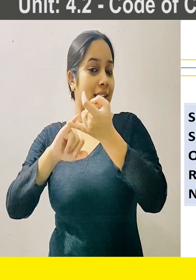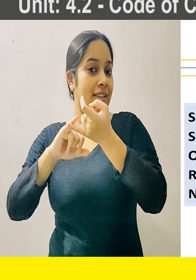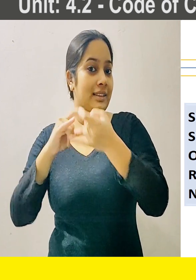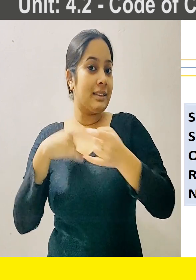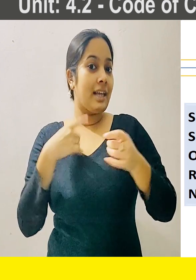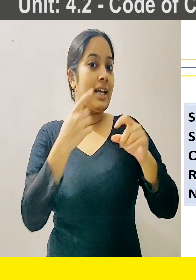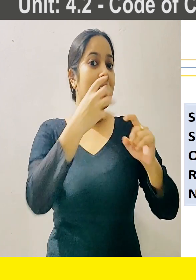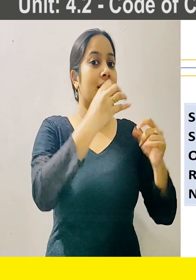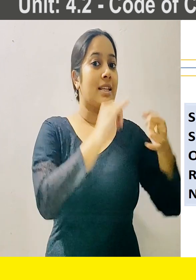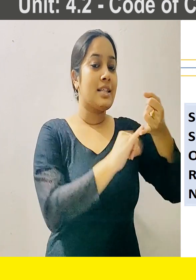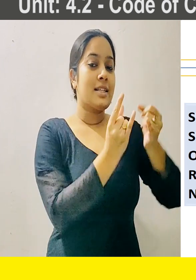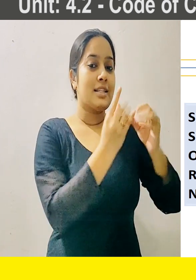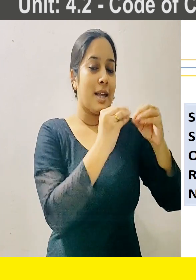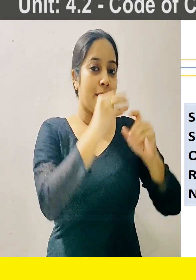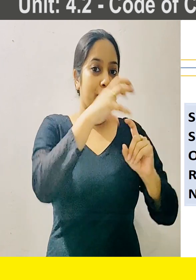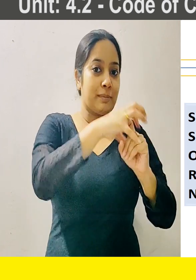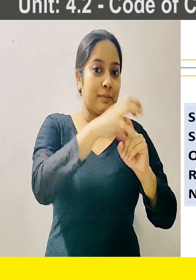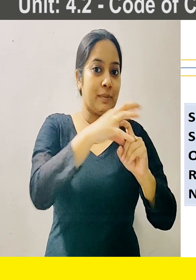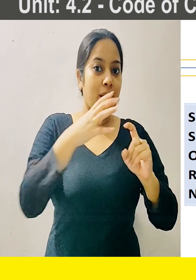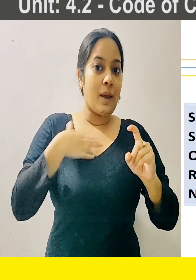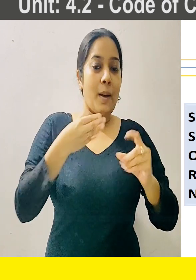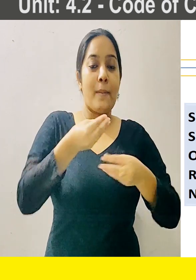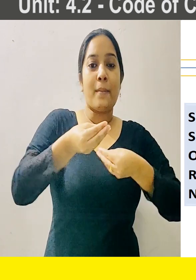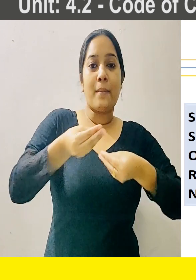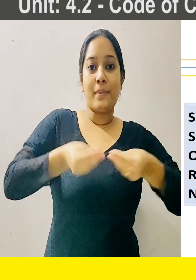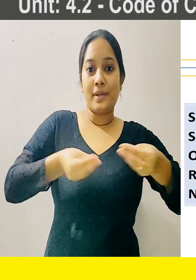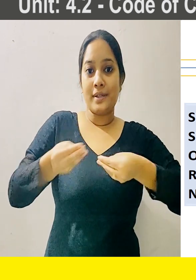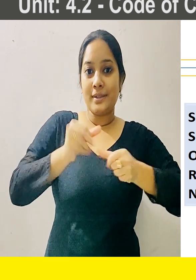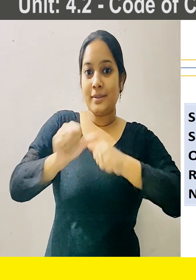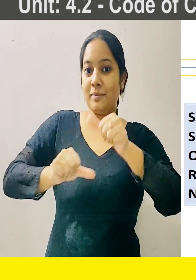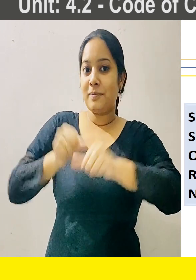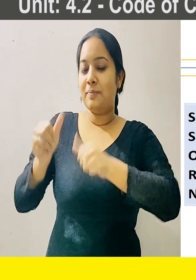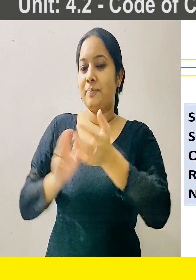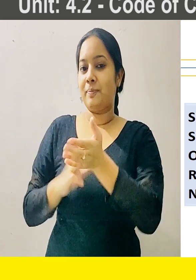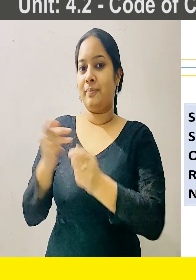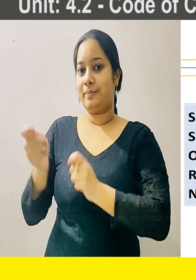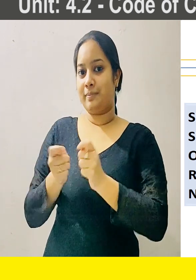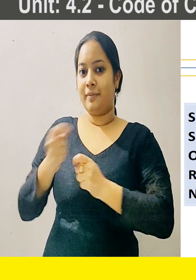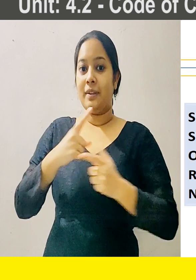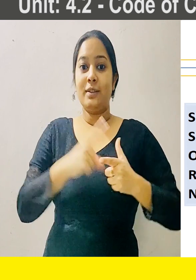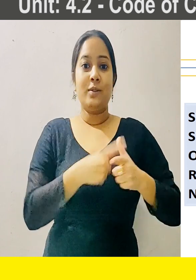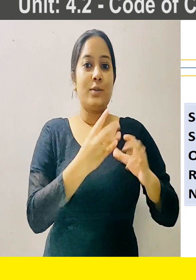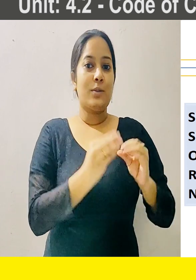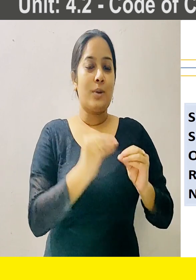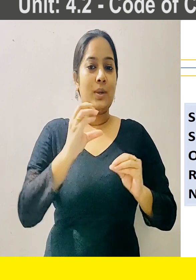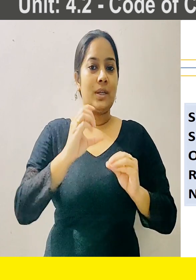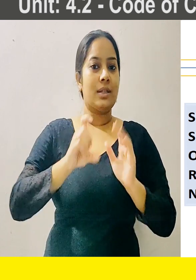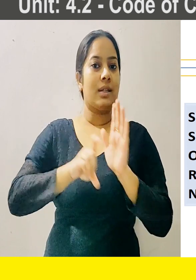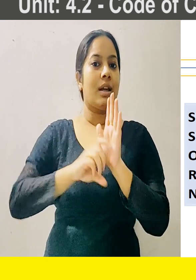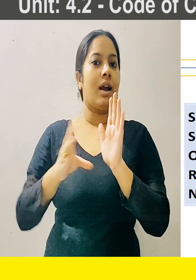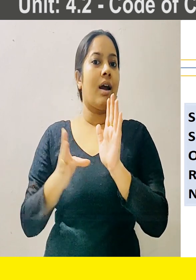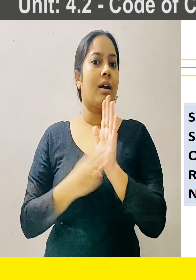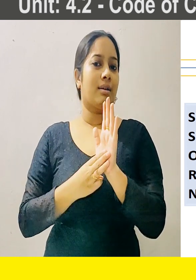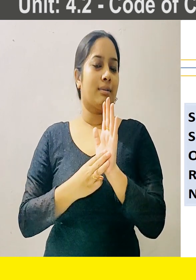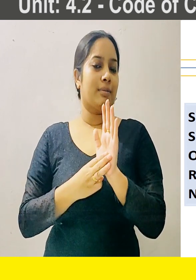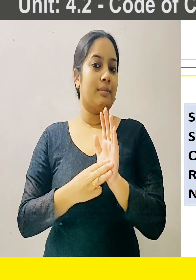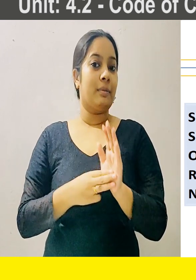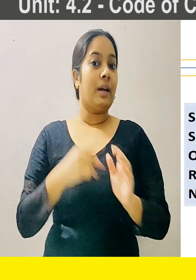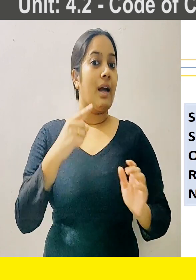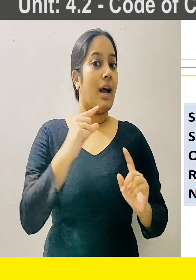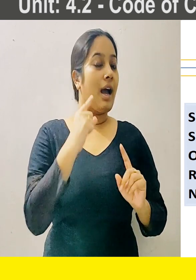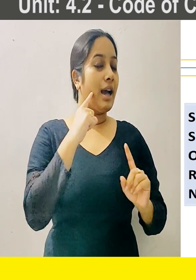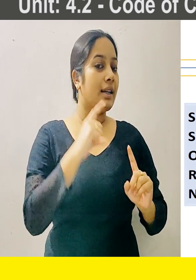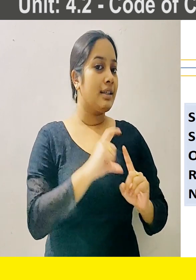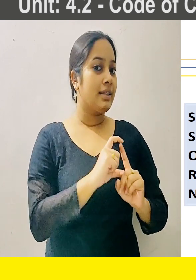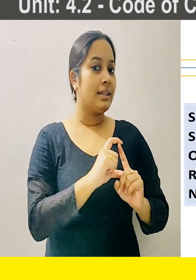-ITES. Subsector Business Process Management. Occupation Customer Relationship Management.